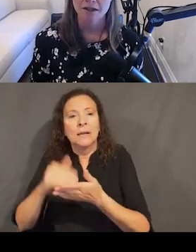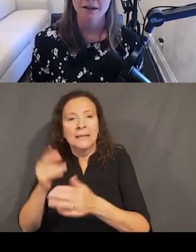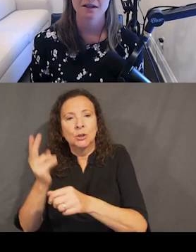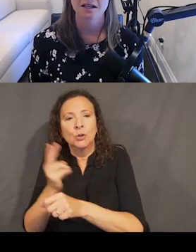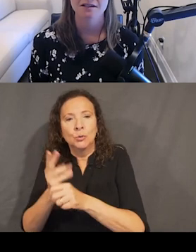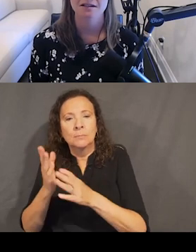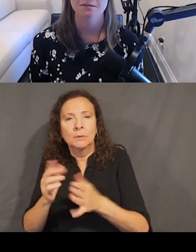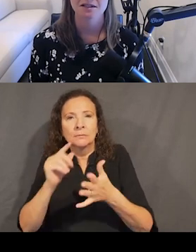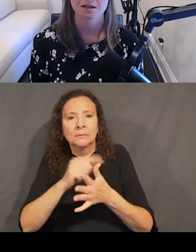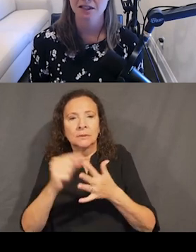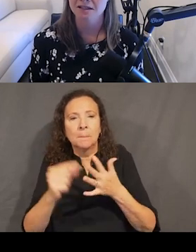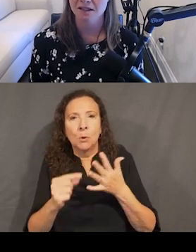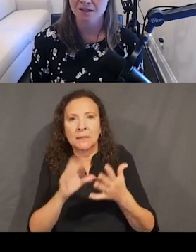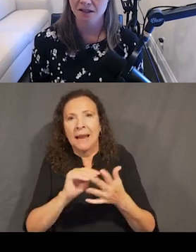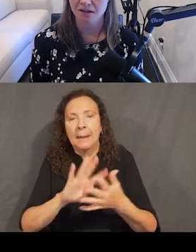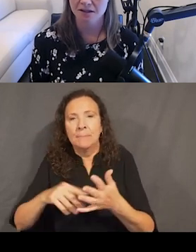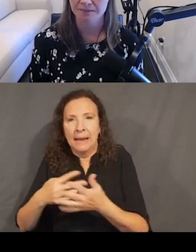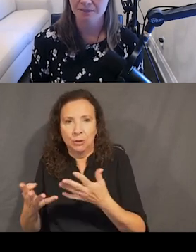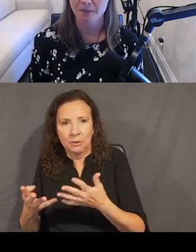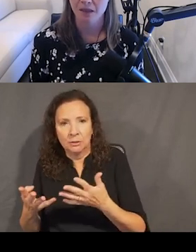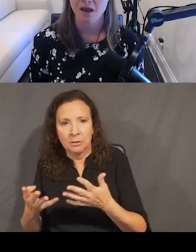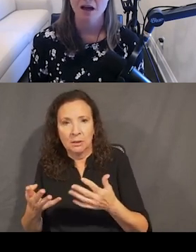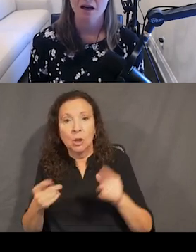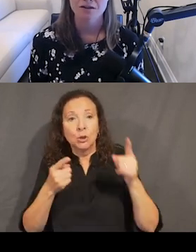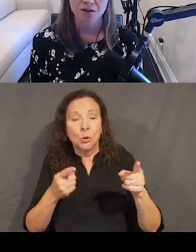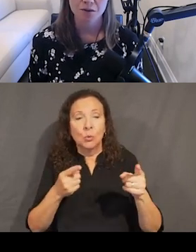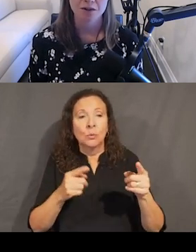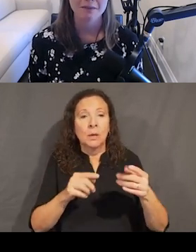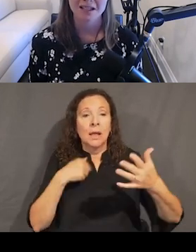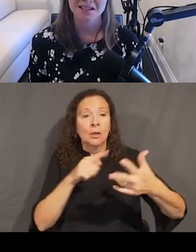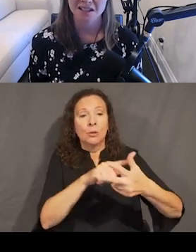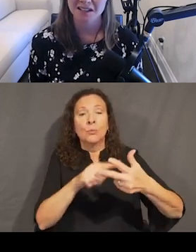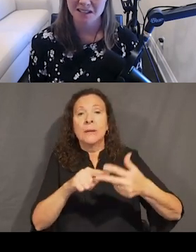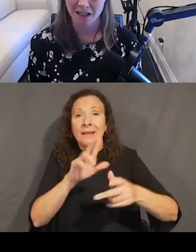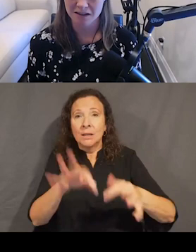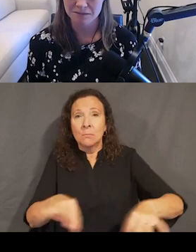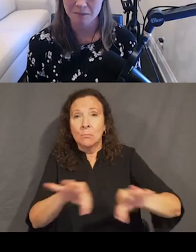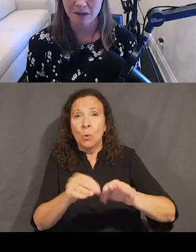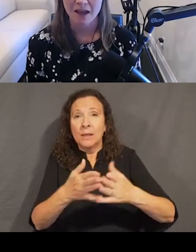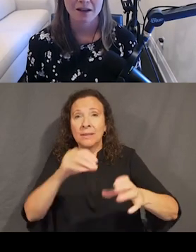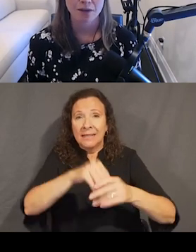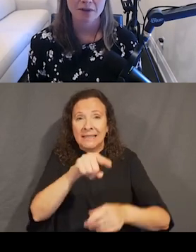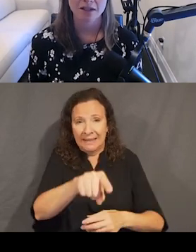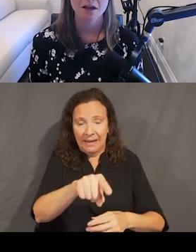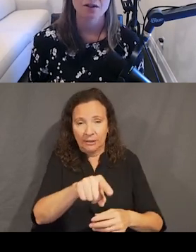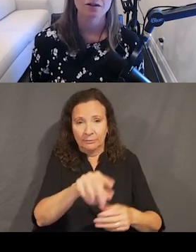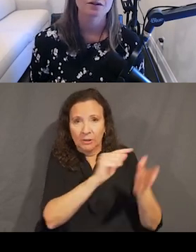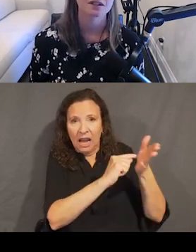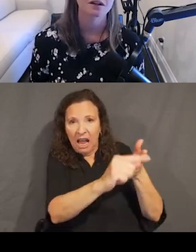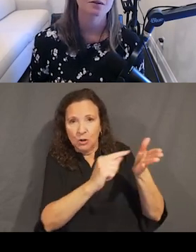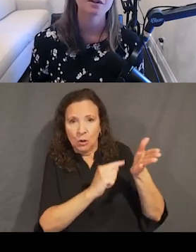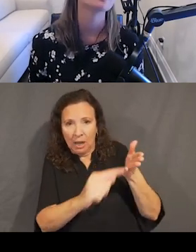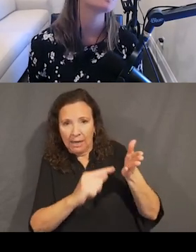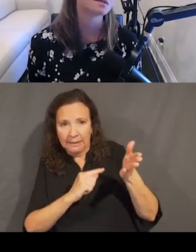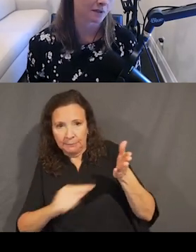One, that the design system is a complete set of standards. Two, you manage design at scale. And three, you're